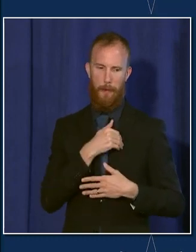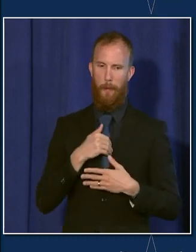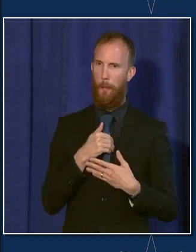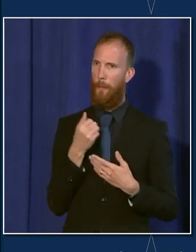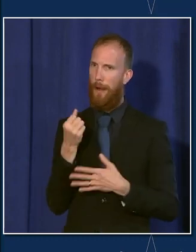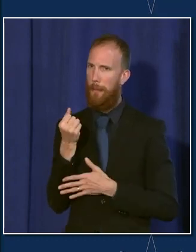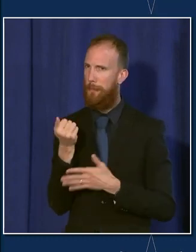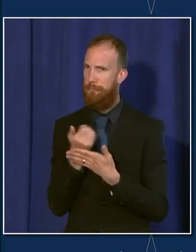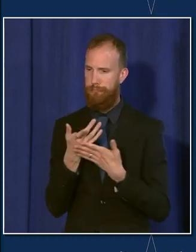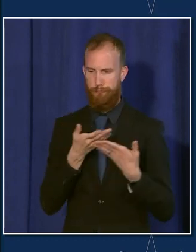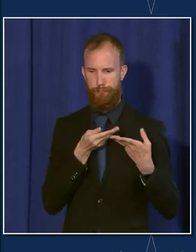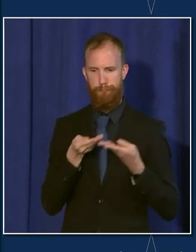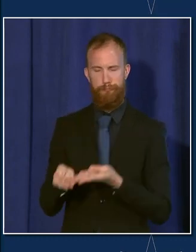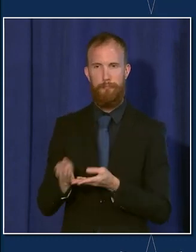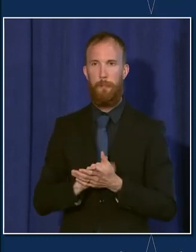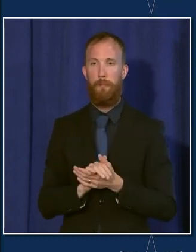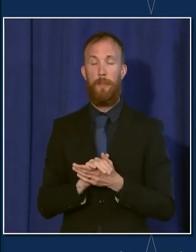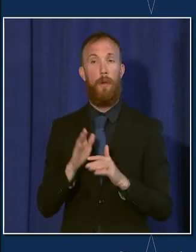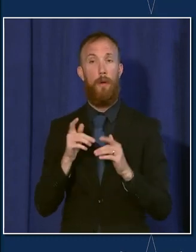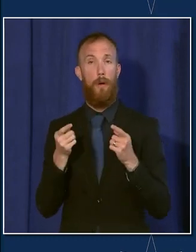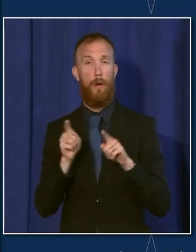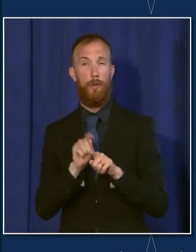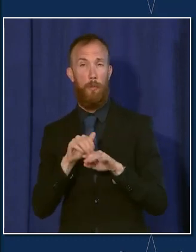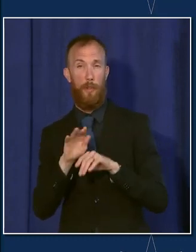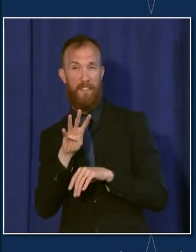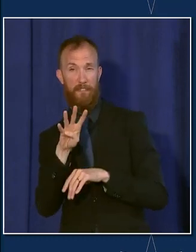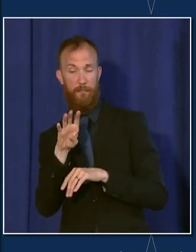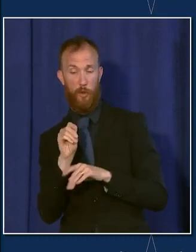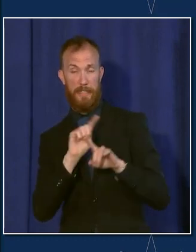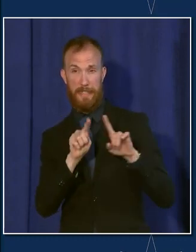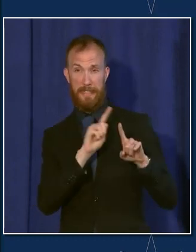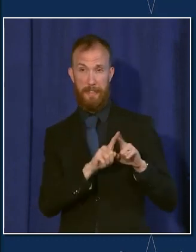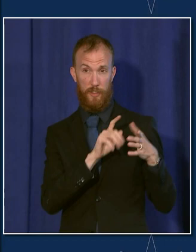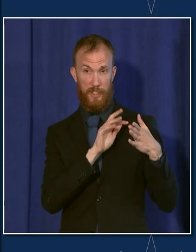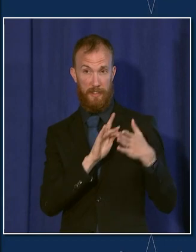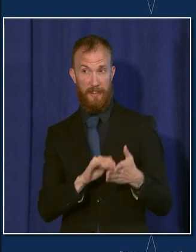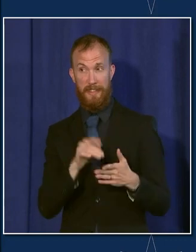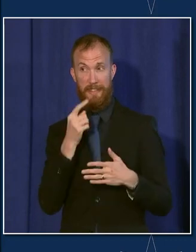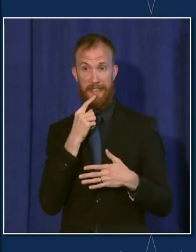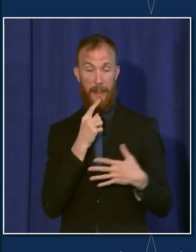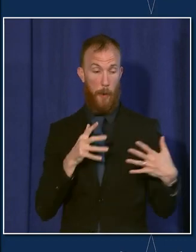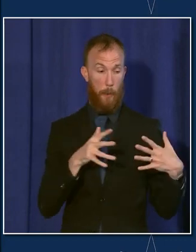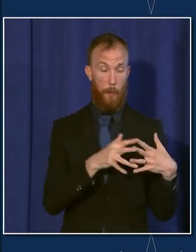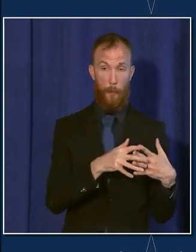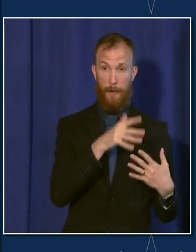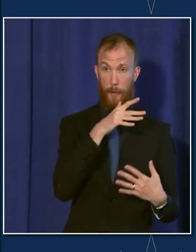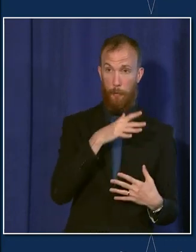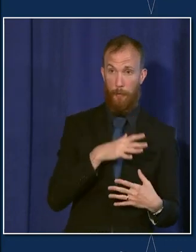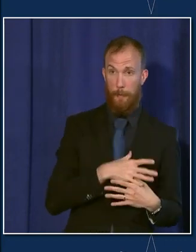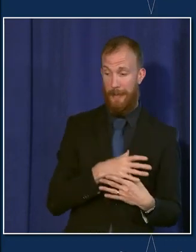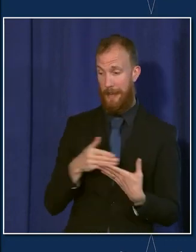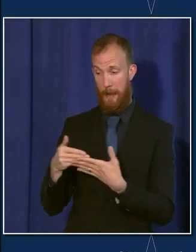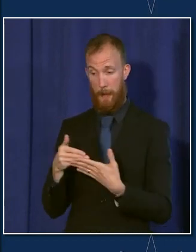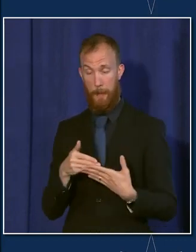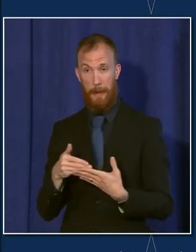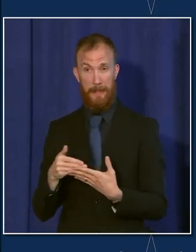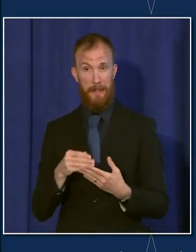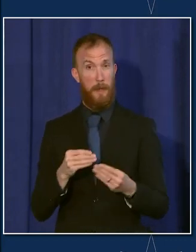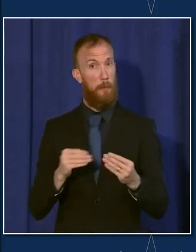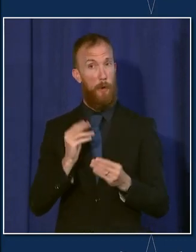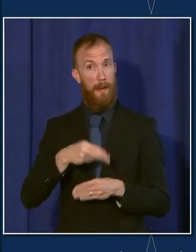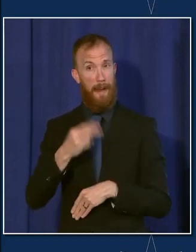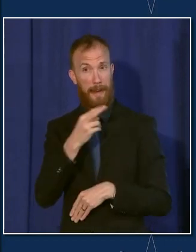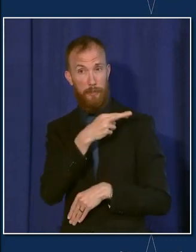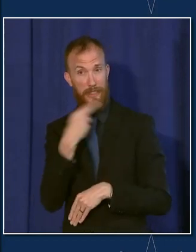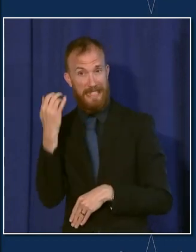studies that have shown pregnant people and their unborn babies are at high risk for severe COVID-19 disease if